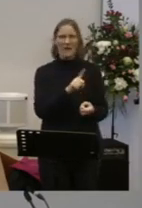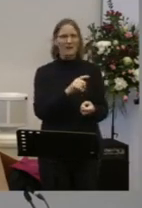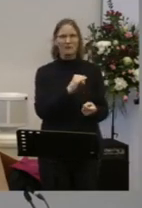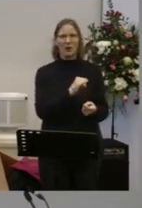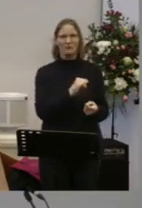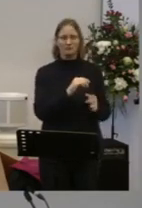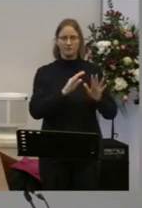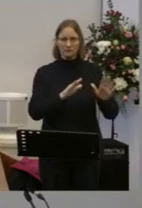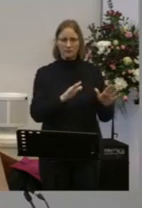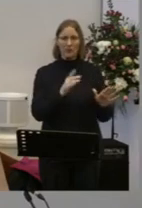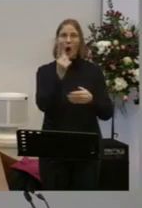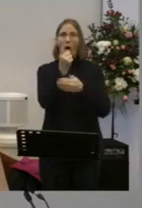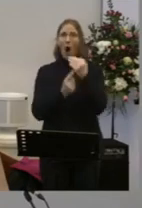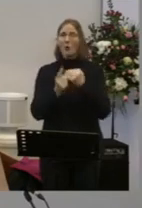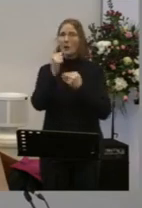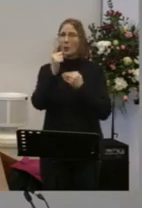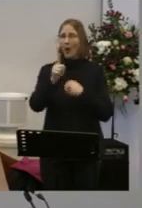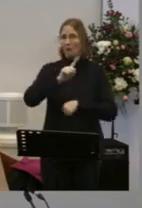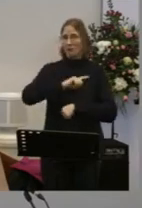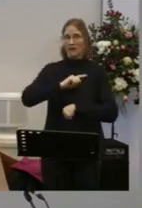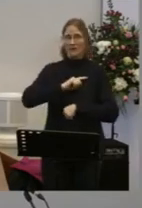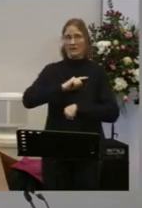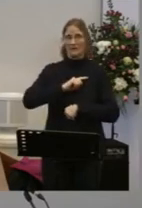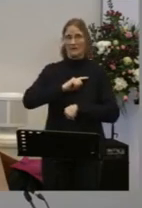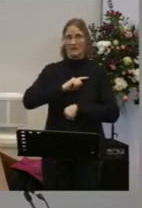There is one reason for living that will not leave you